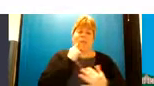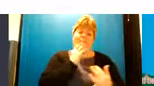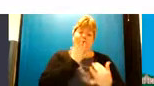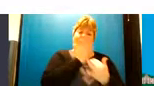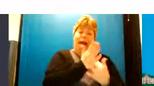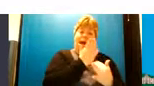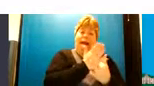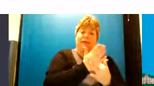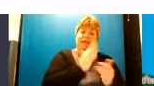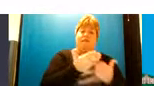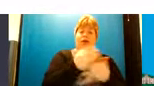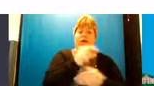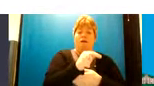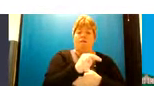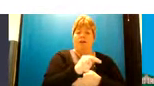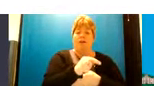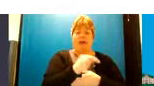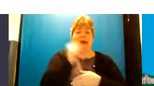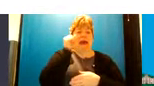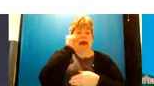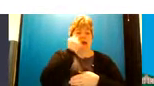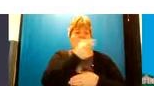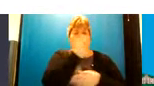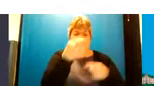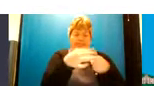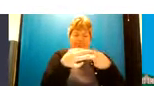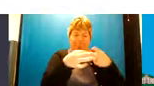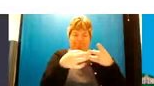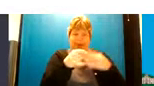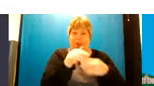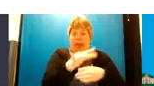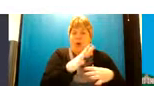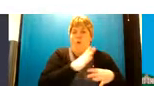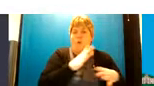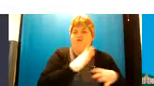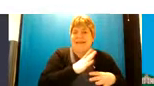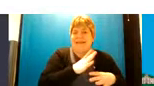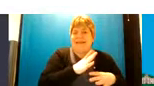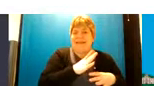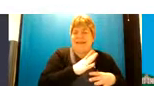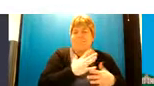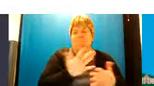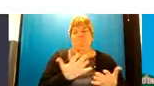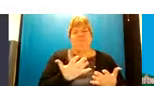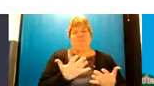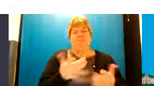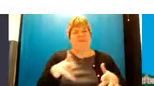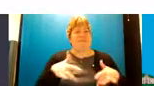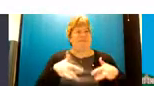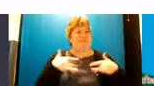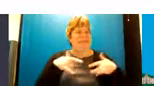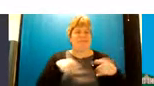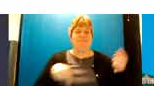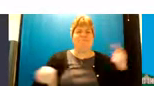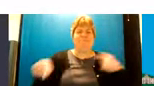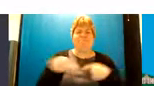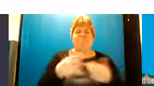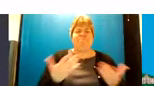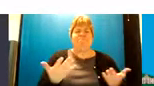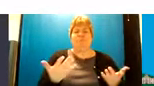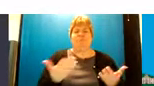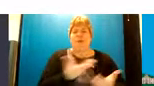the offer so even though there are elements of the offer in place that um it was felt that um some